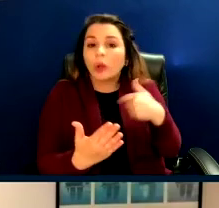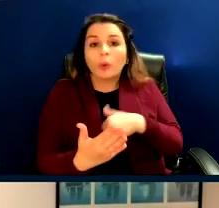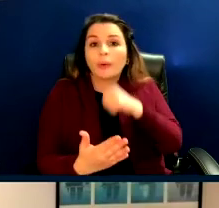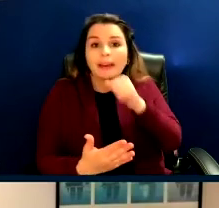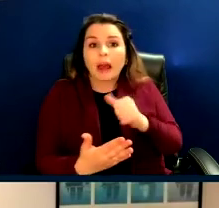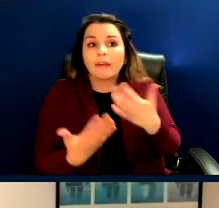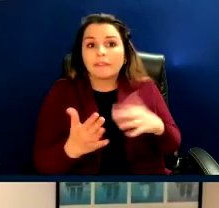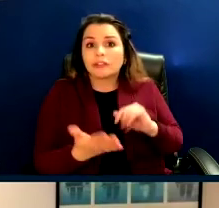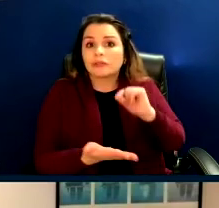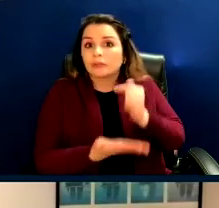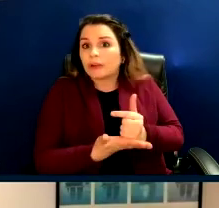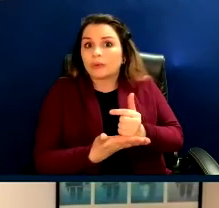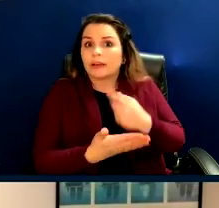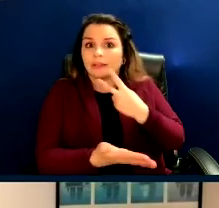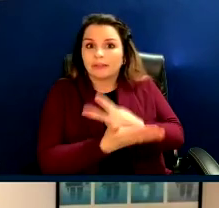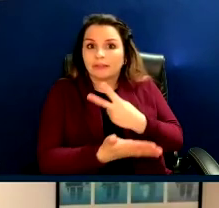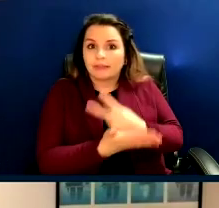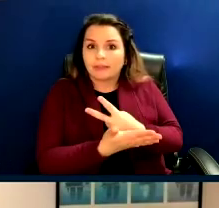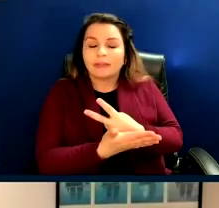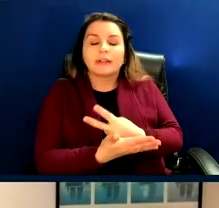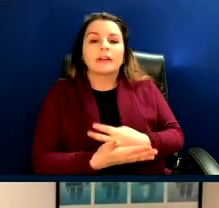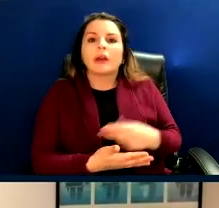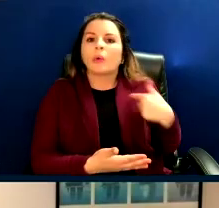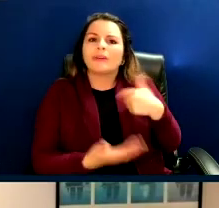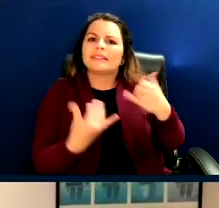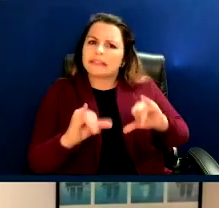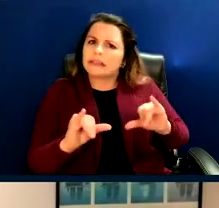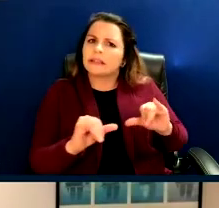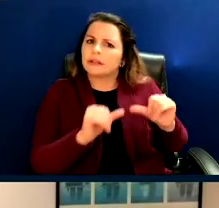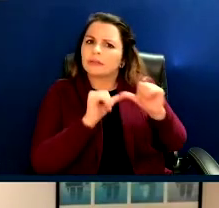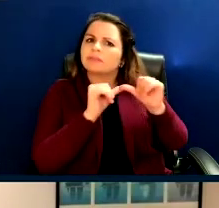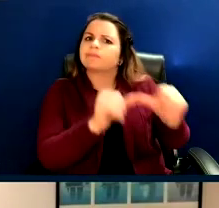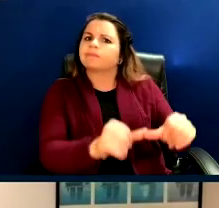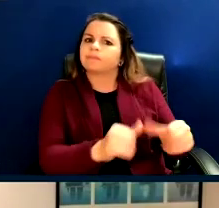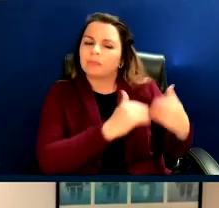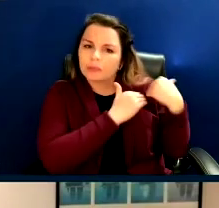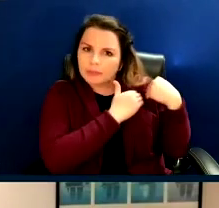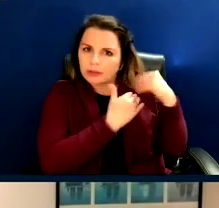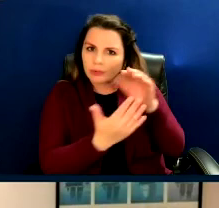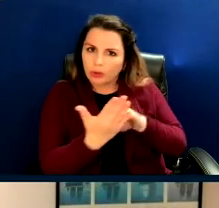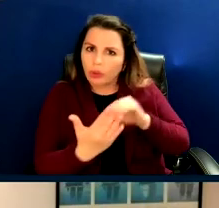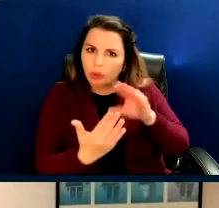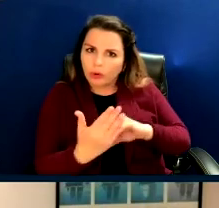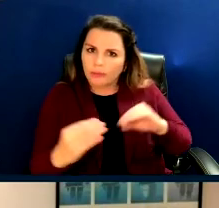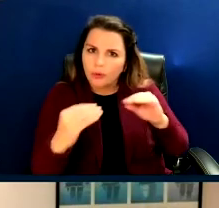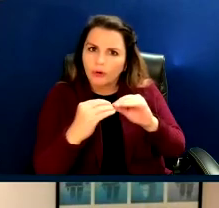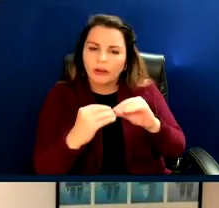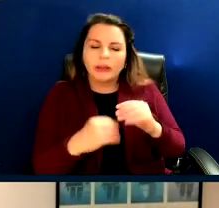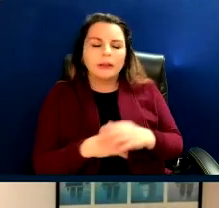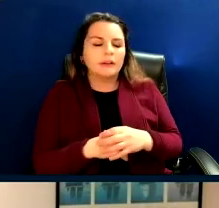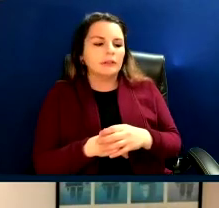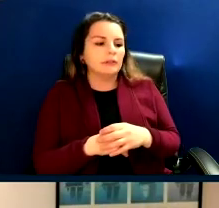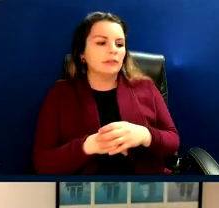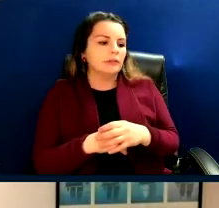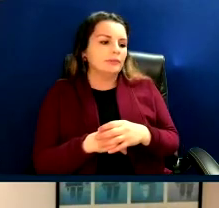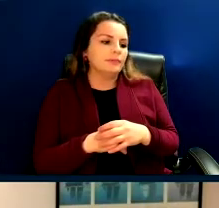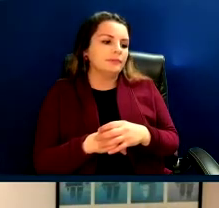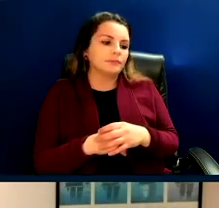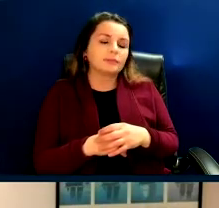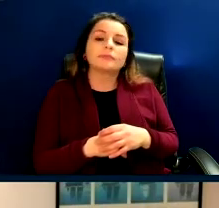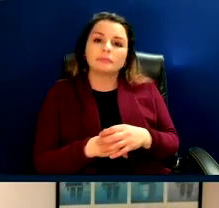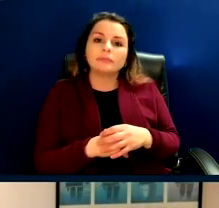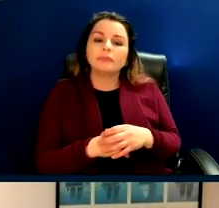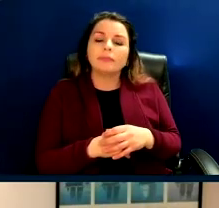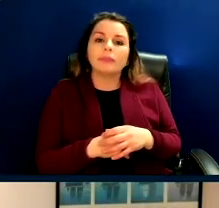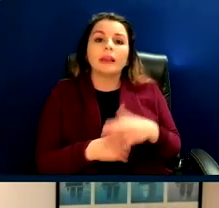grad school and LIS program. I think that there are those the syllabus that I